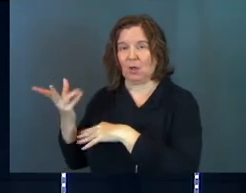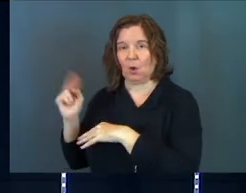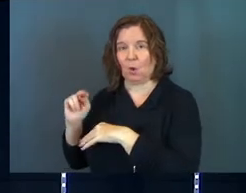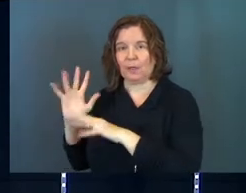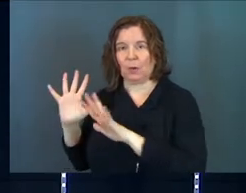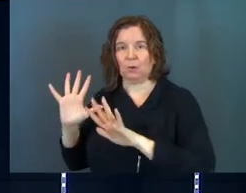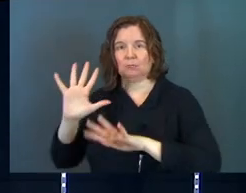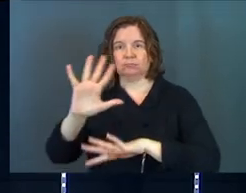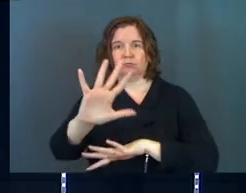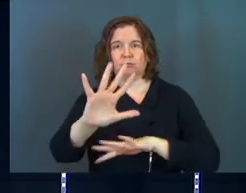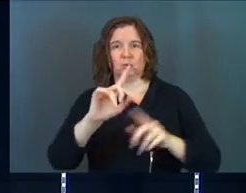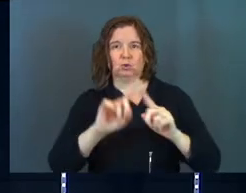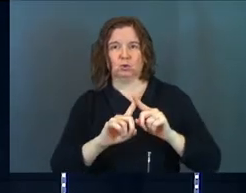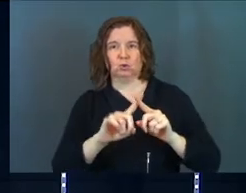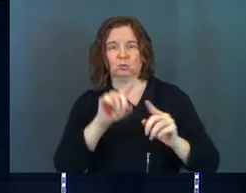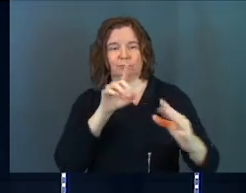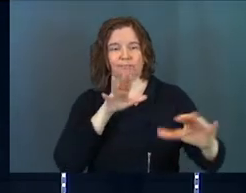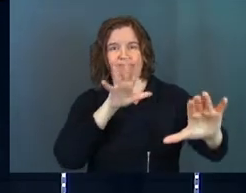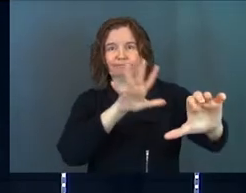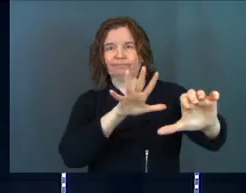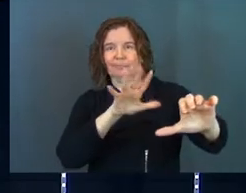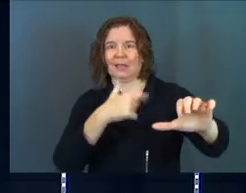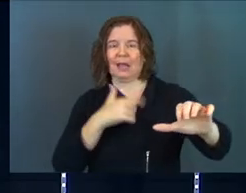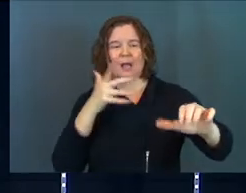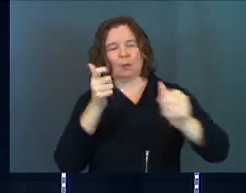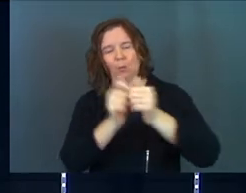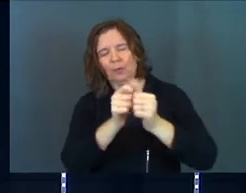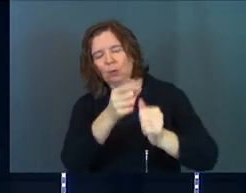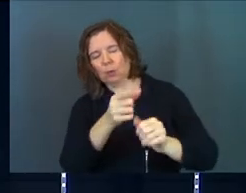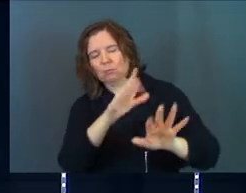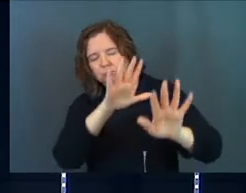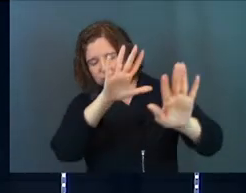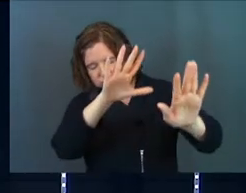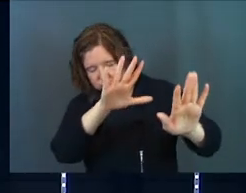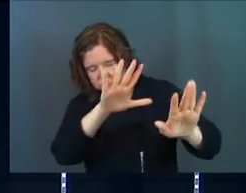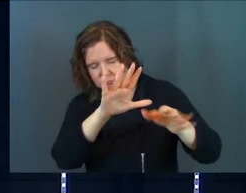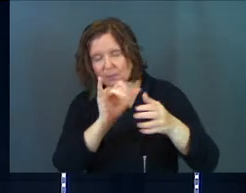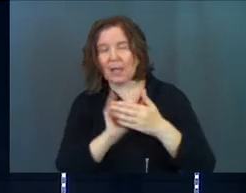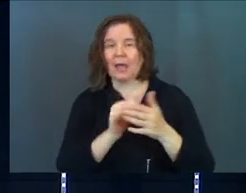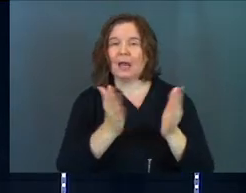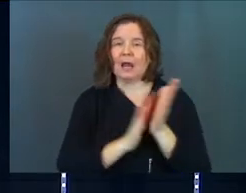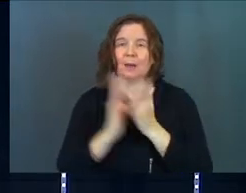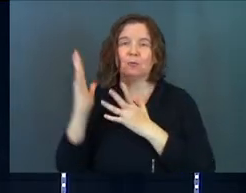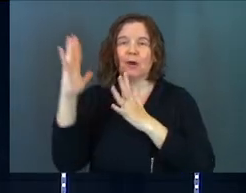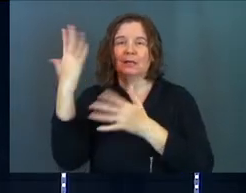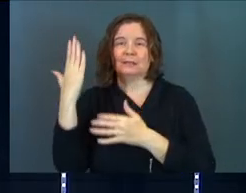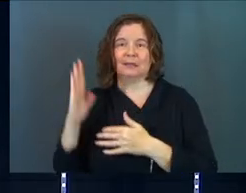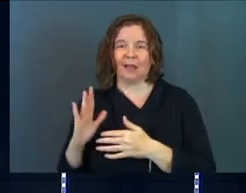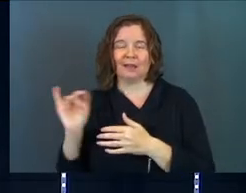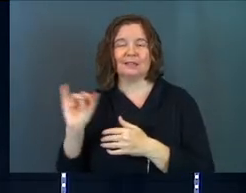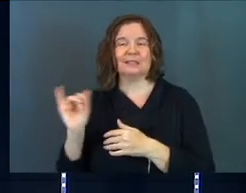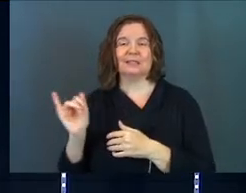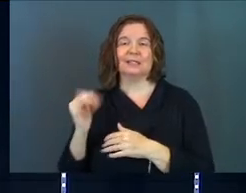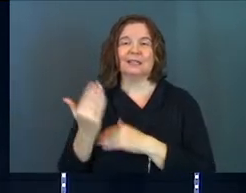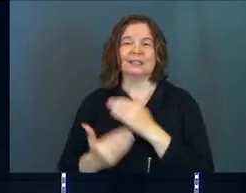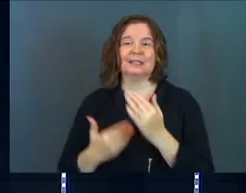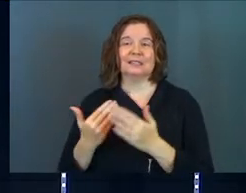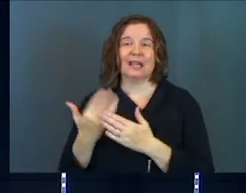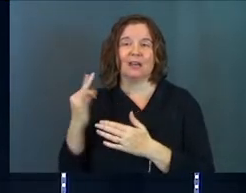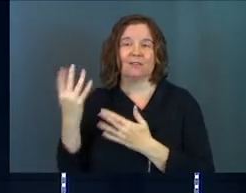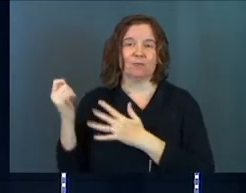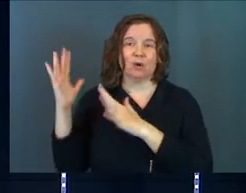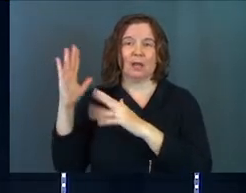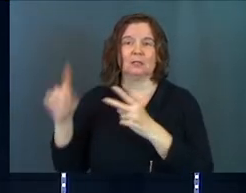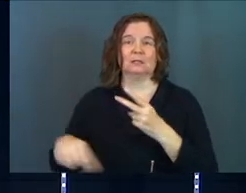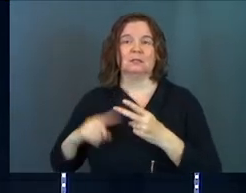extend their hands out toward the sanctuary. It's like, like I'm there with you guys kind of a deal. And I'm praising God. It's a, it's a hand of praise.